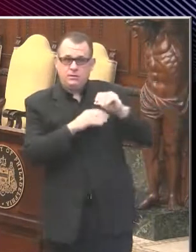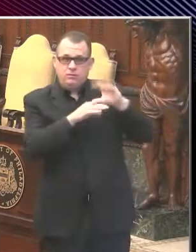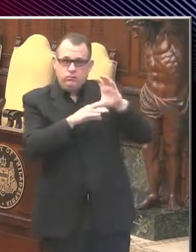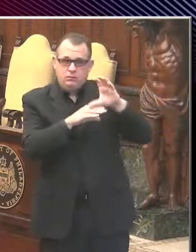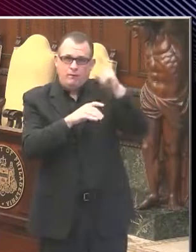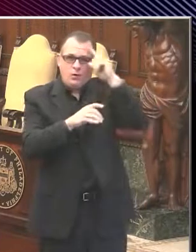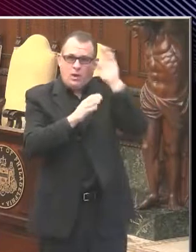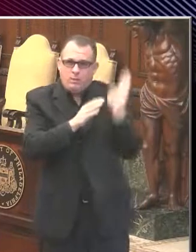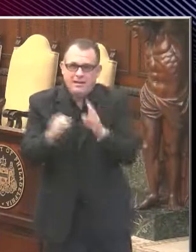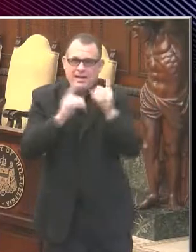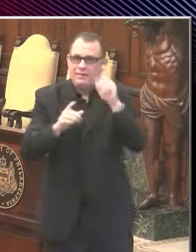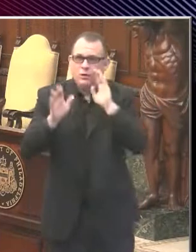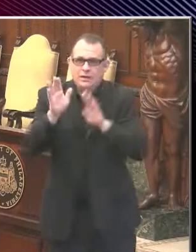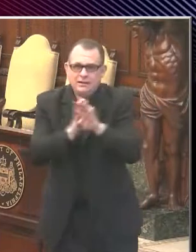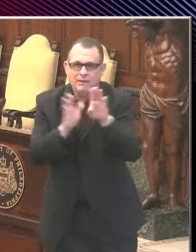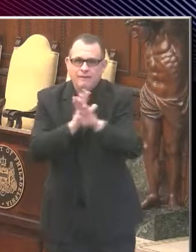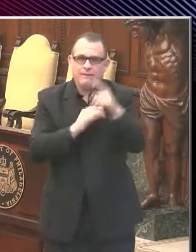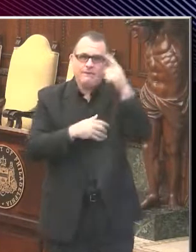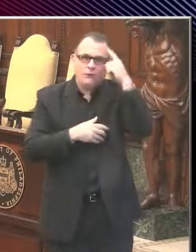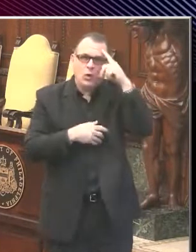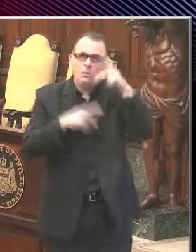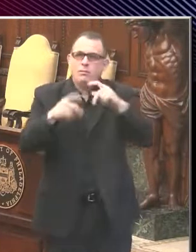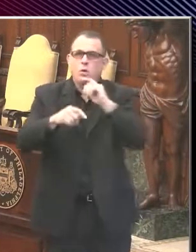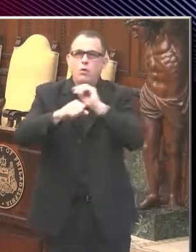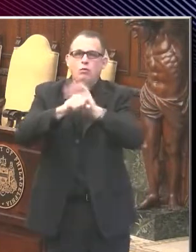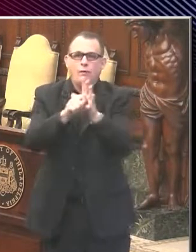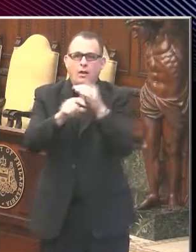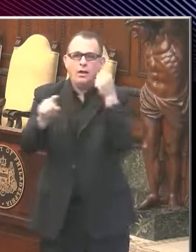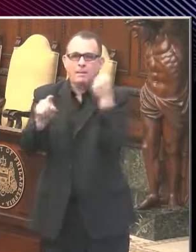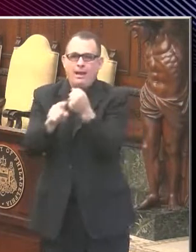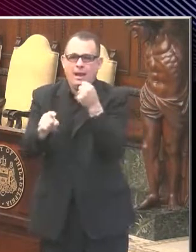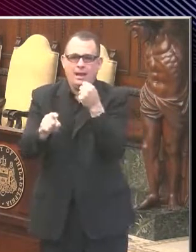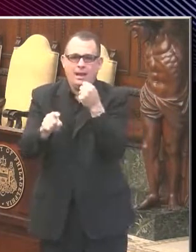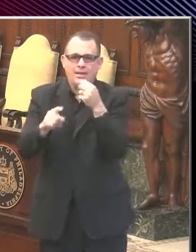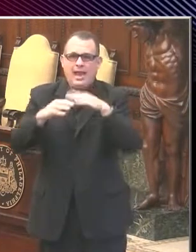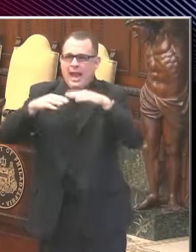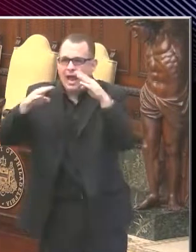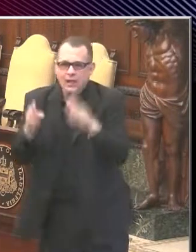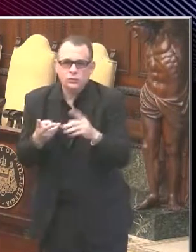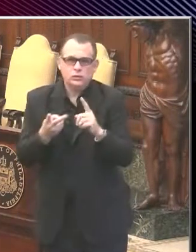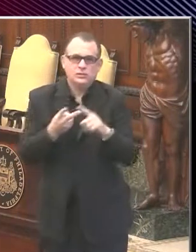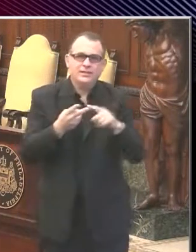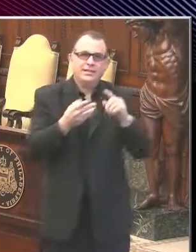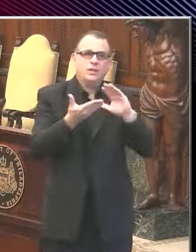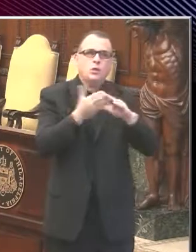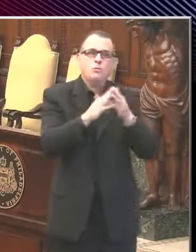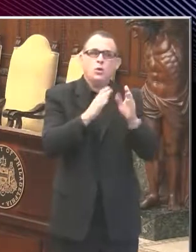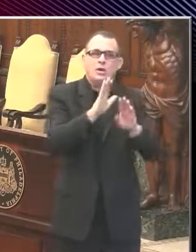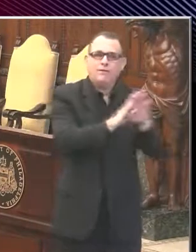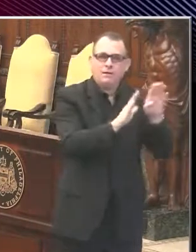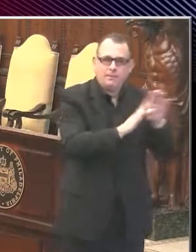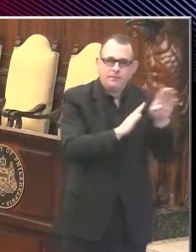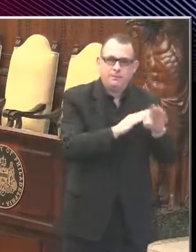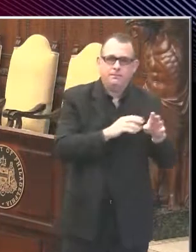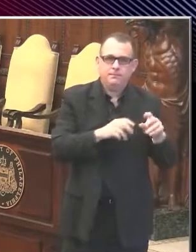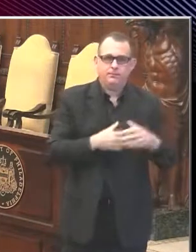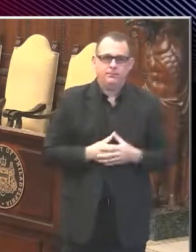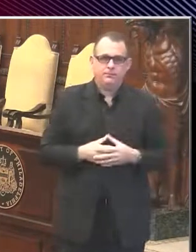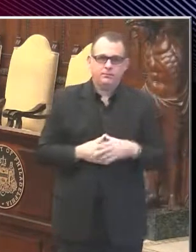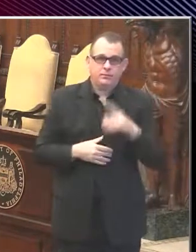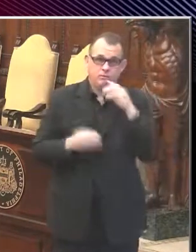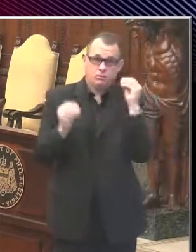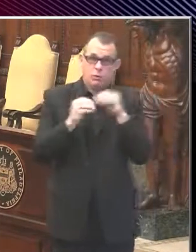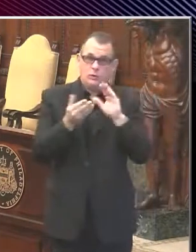housing and community development needs. As we continue to recover from the impact of COVID-19 and see more city services resume,